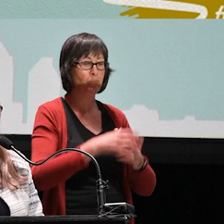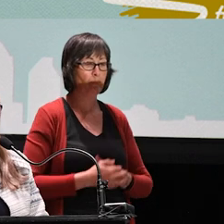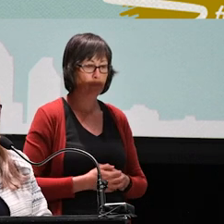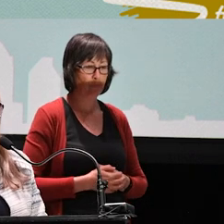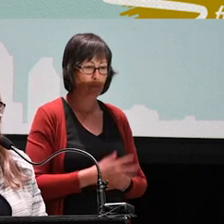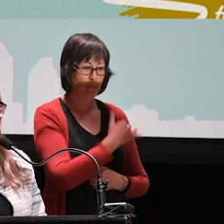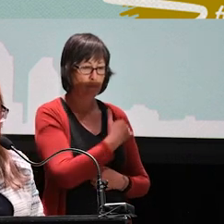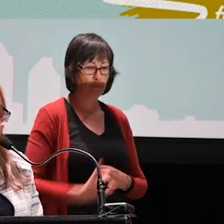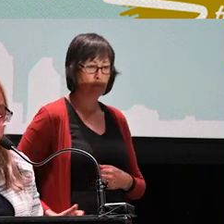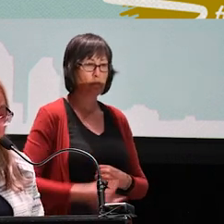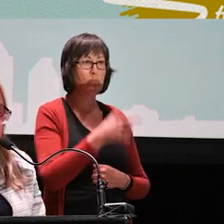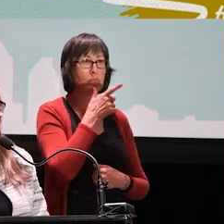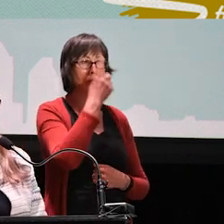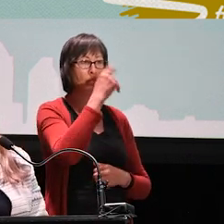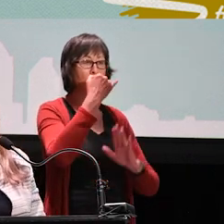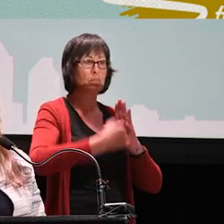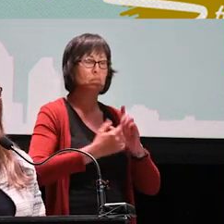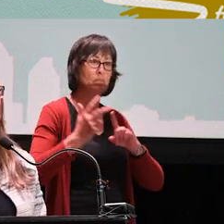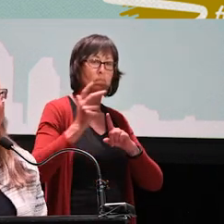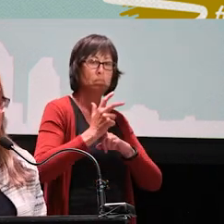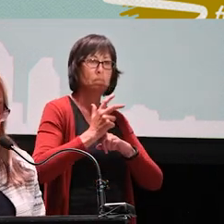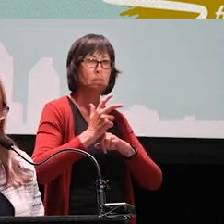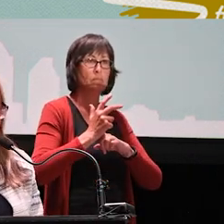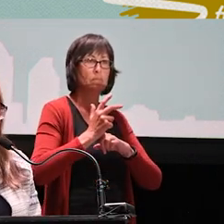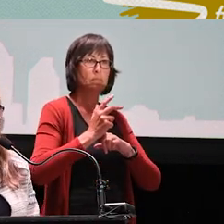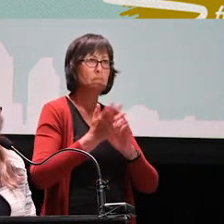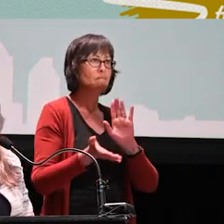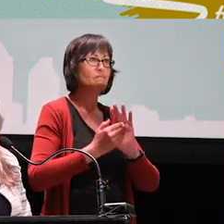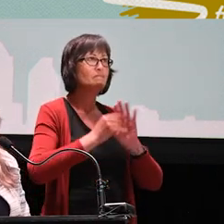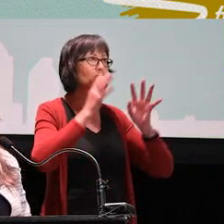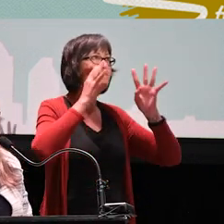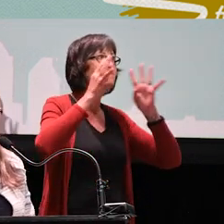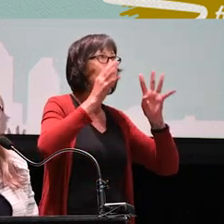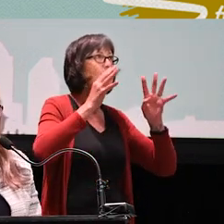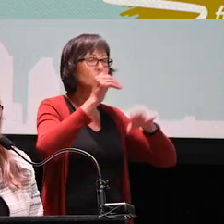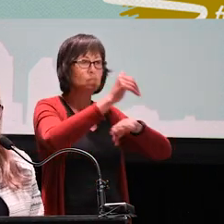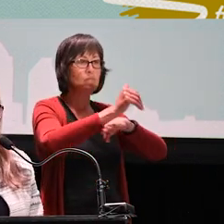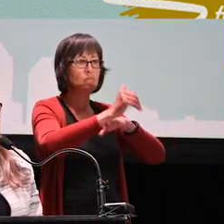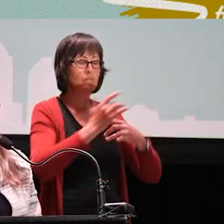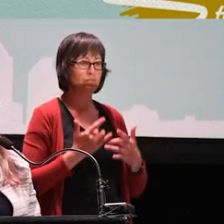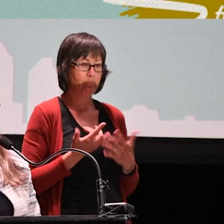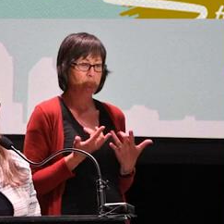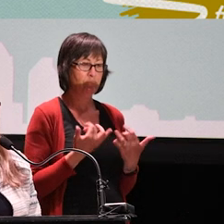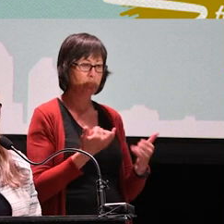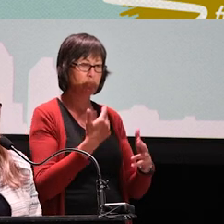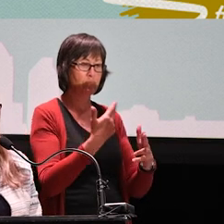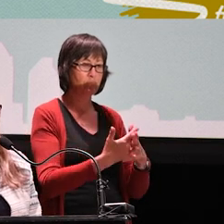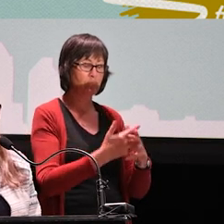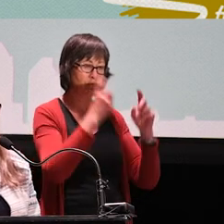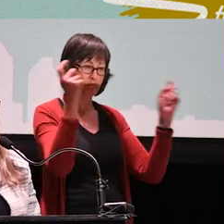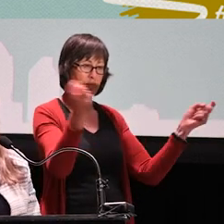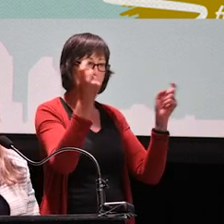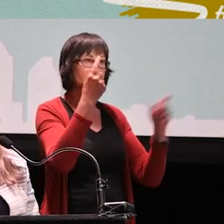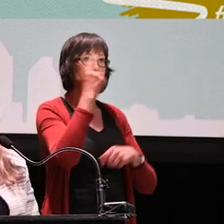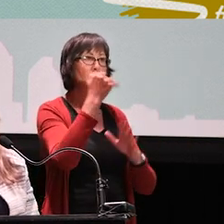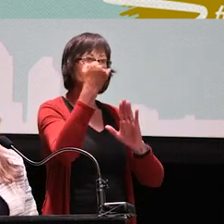Marist Lunch for Arts Champions has been reimagined to an evening event to an It is now called the Celebration